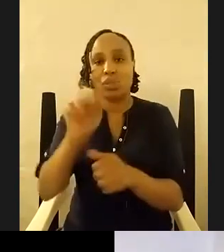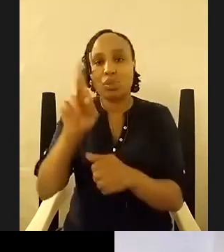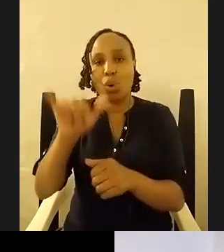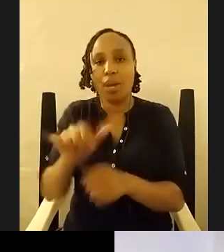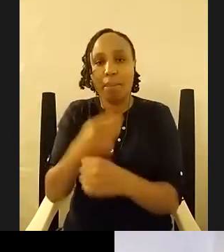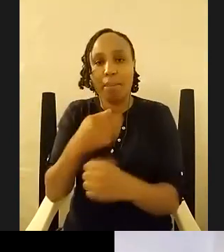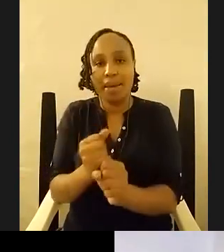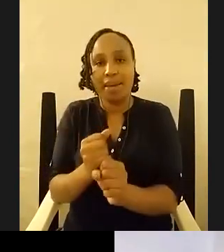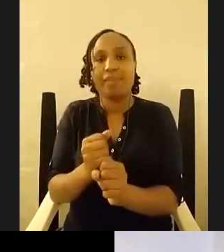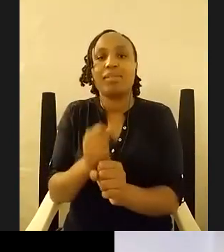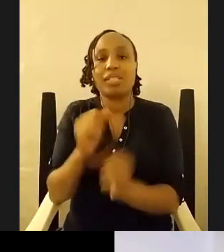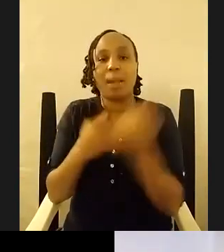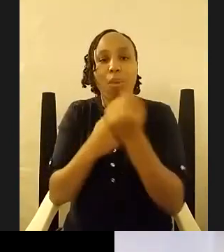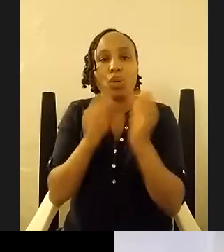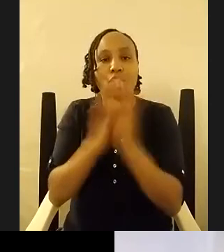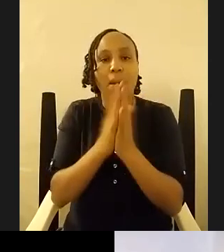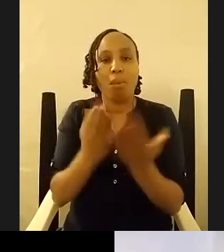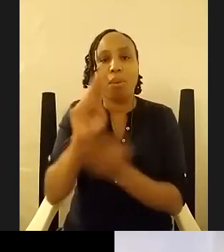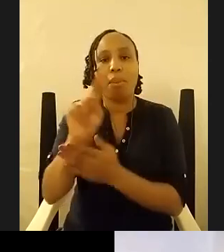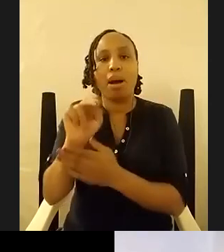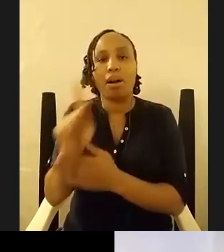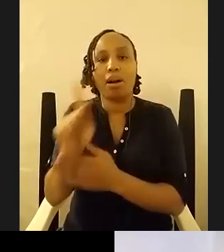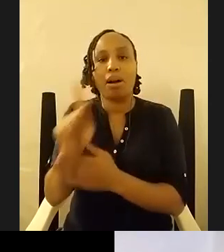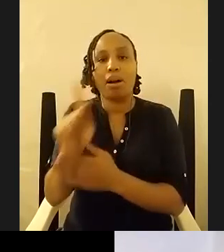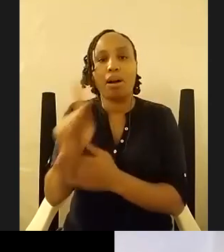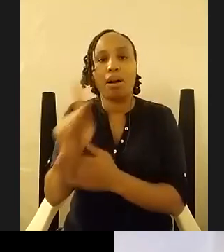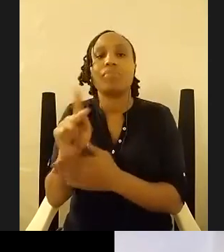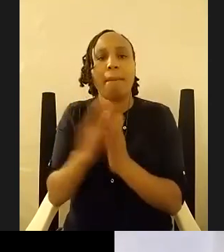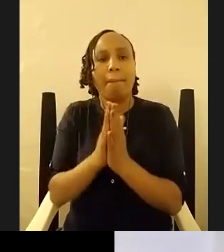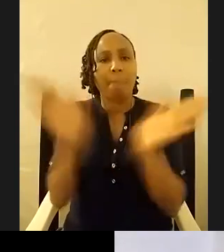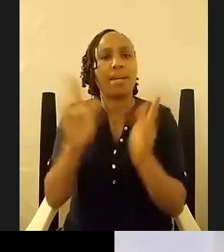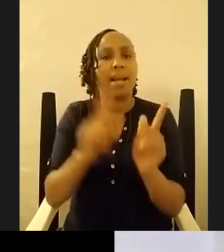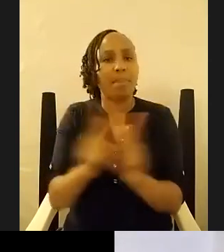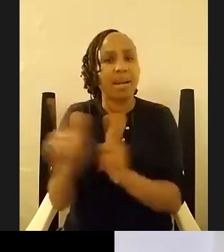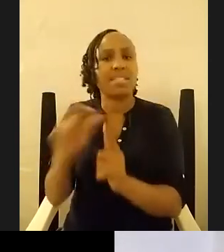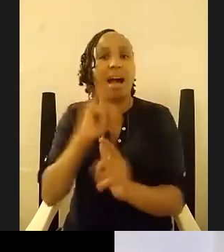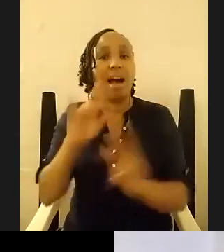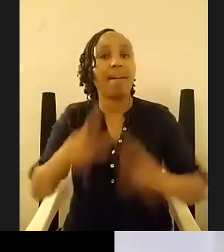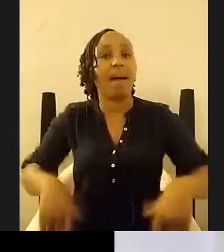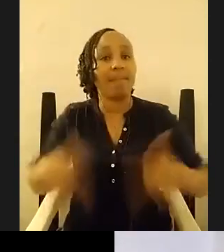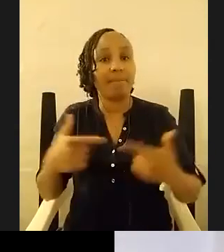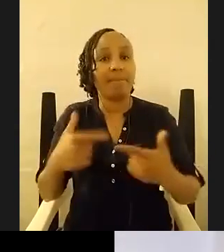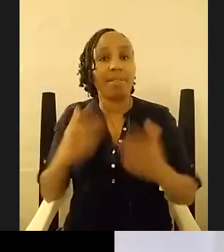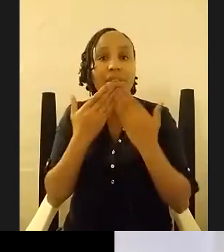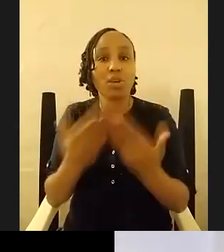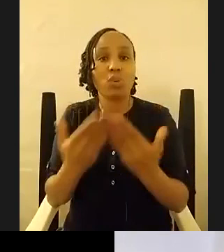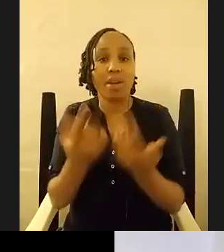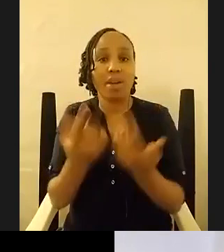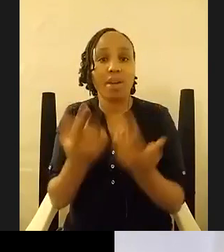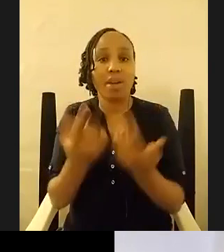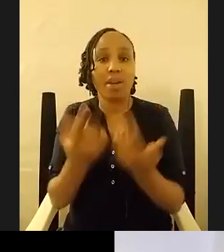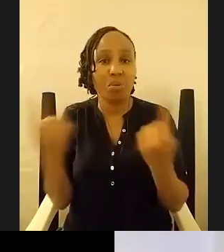libraries are life and so we need to protect them as much as possible thank you everybody thanks for your time man bye bye